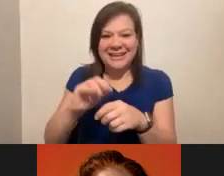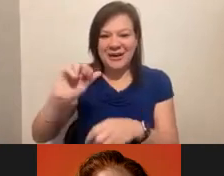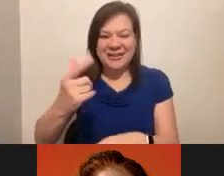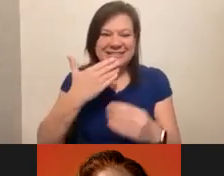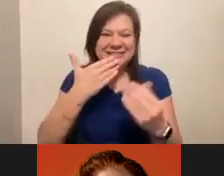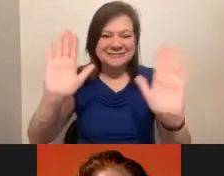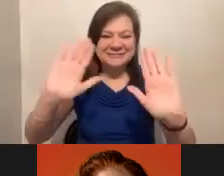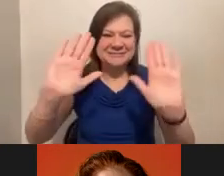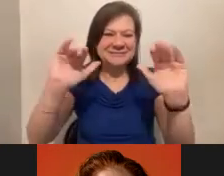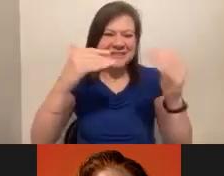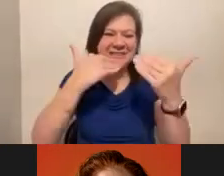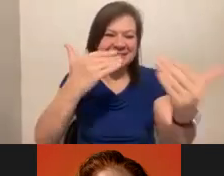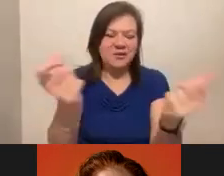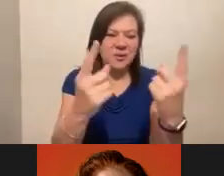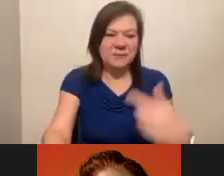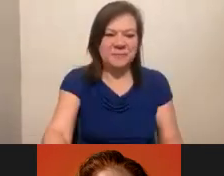Thanks everybody. much. buddy.